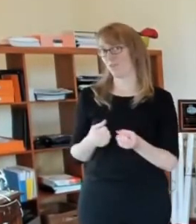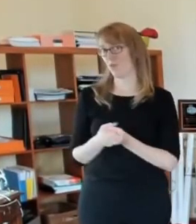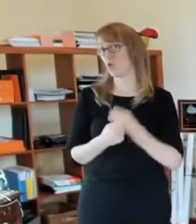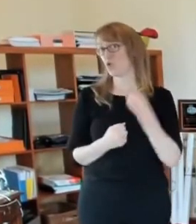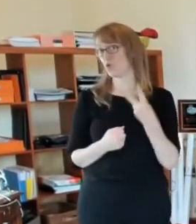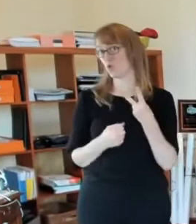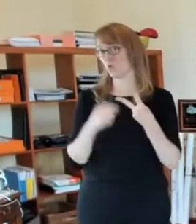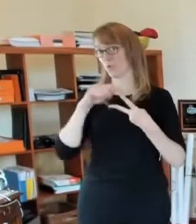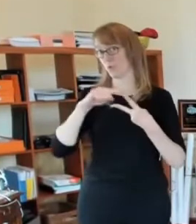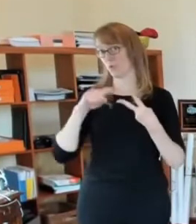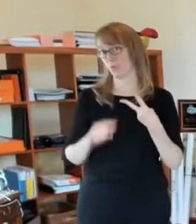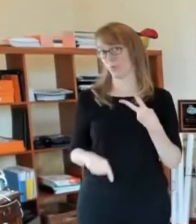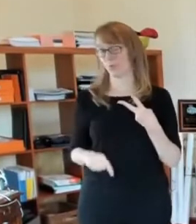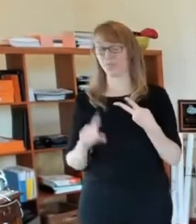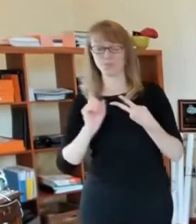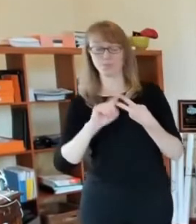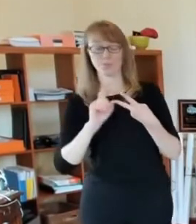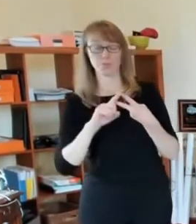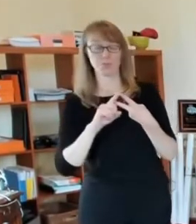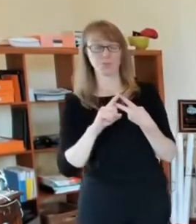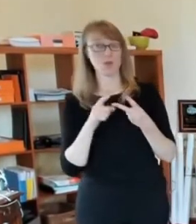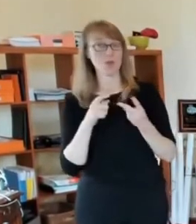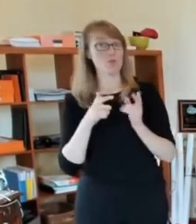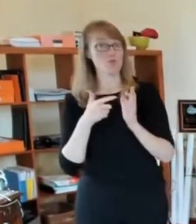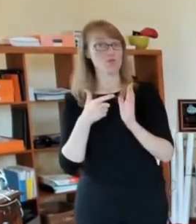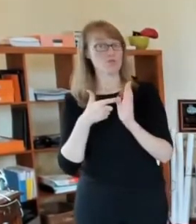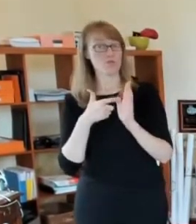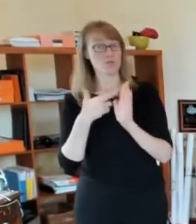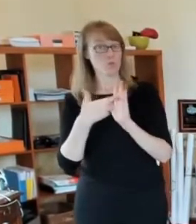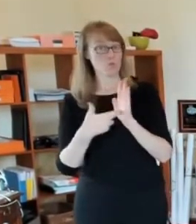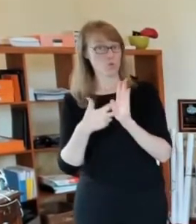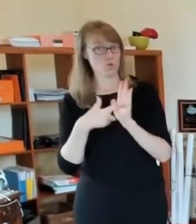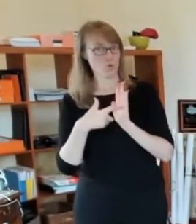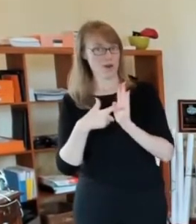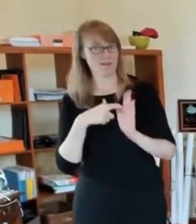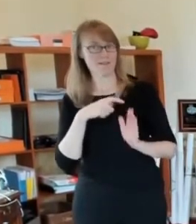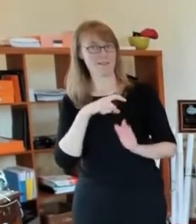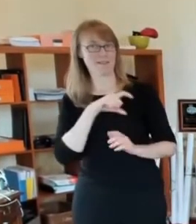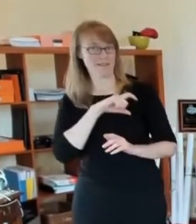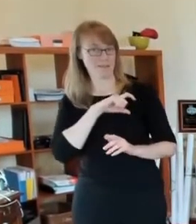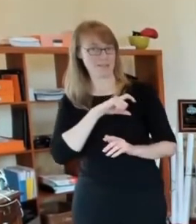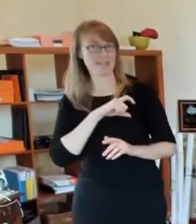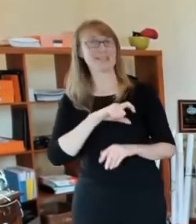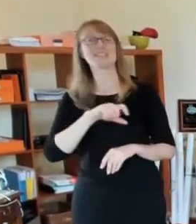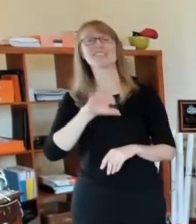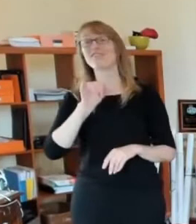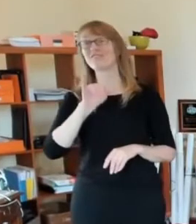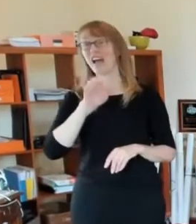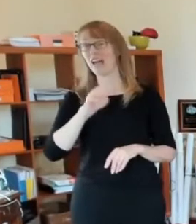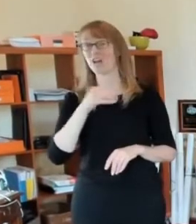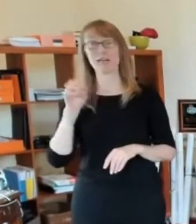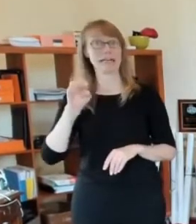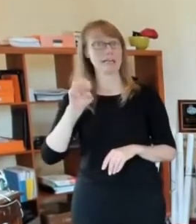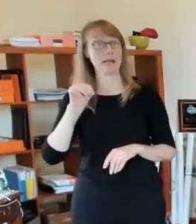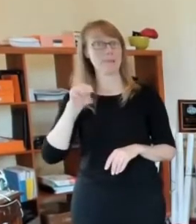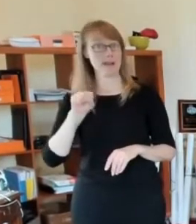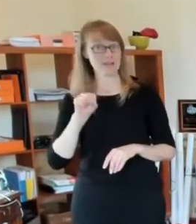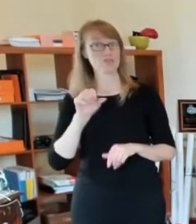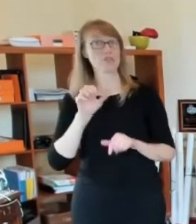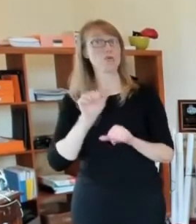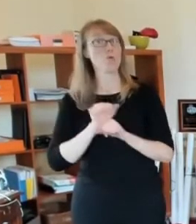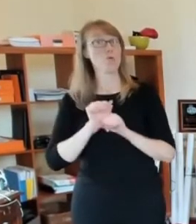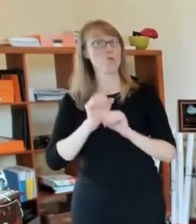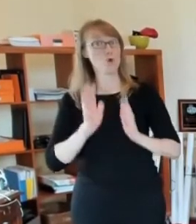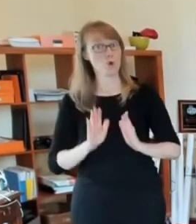lift the residency requirement for public safety officers. So police, fire and EMS. And the second is